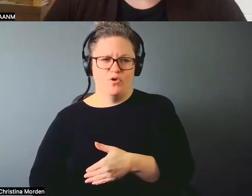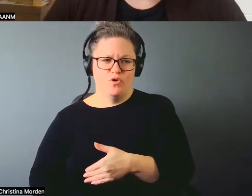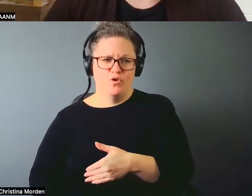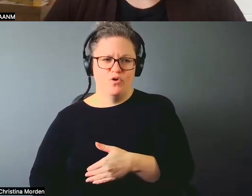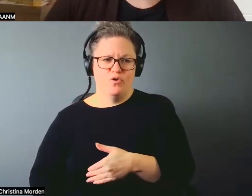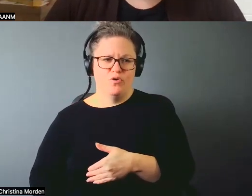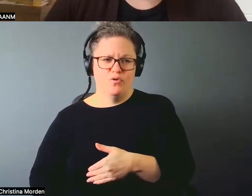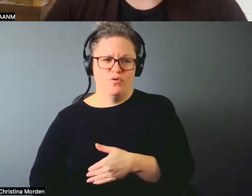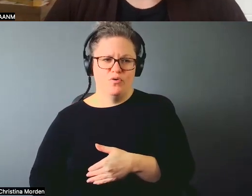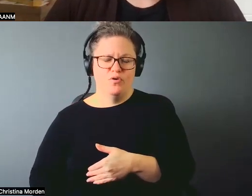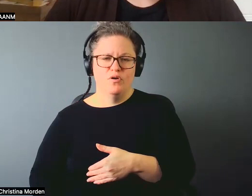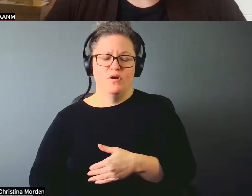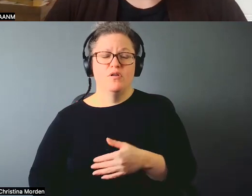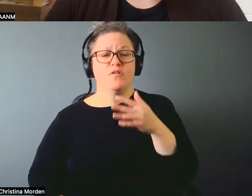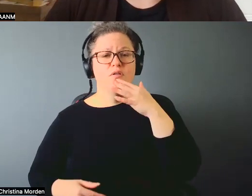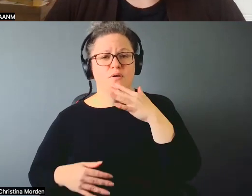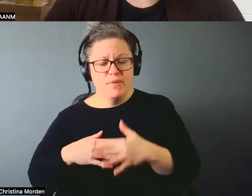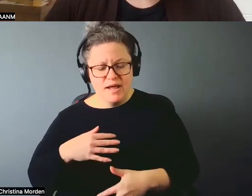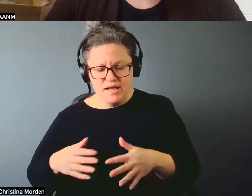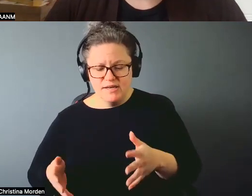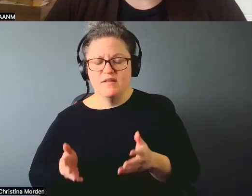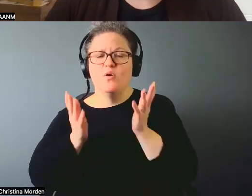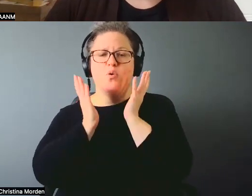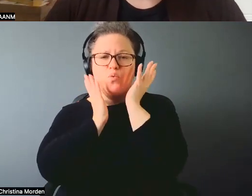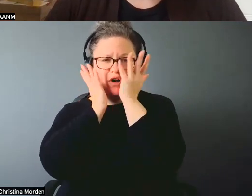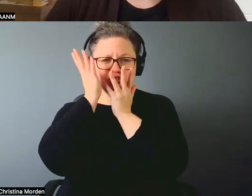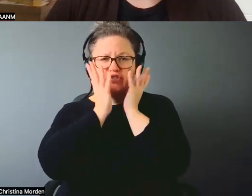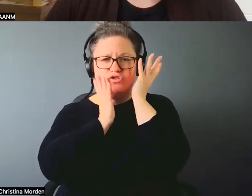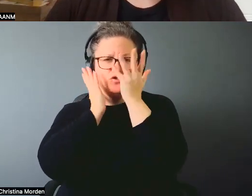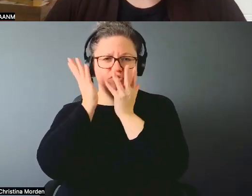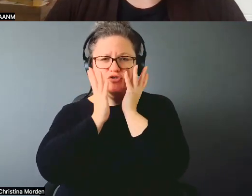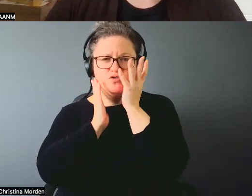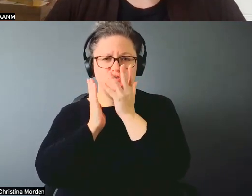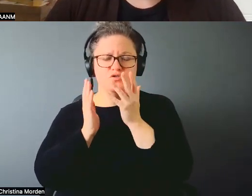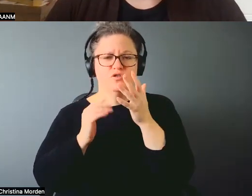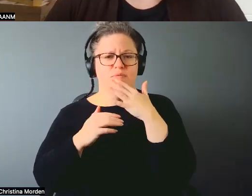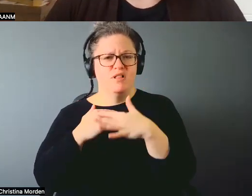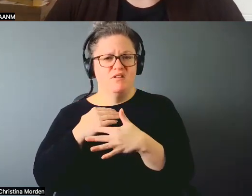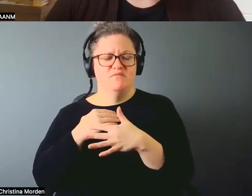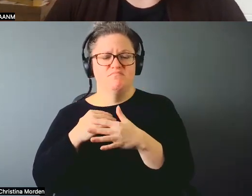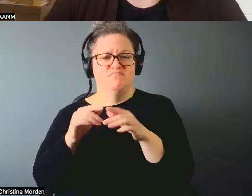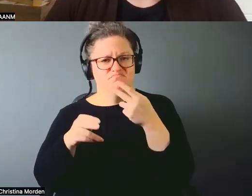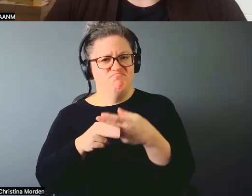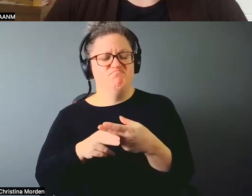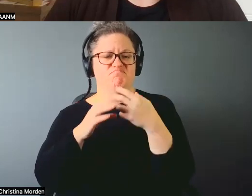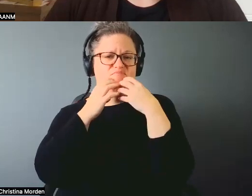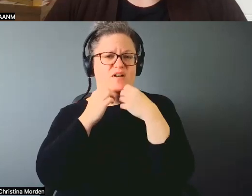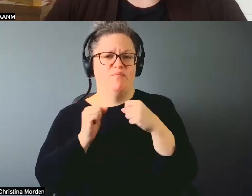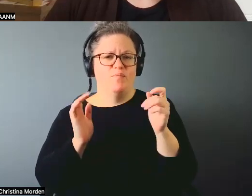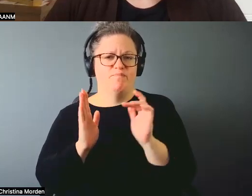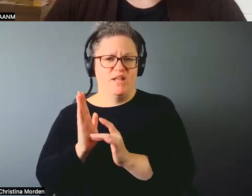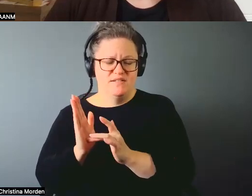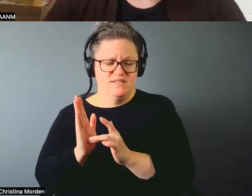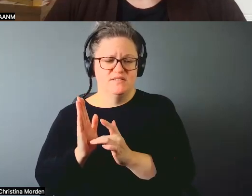washed with the blood. I mean, it was seen as this most valuable medicine. You know,